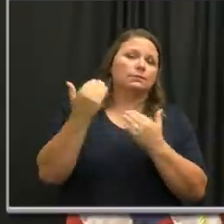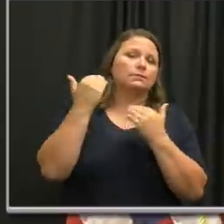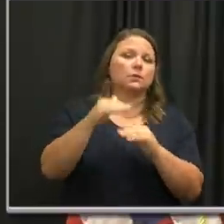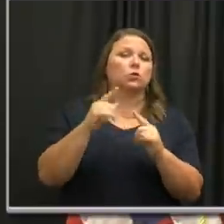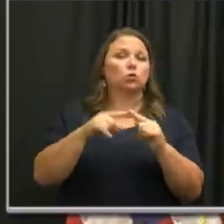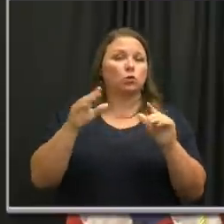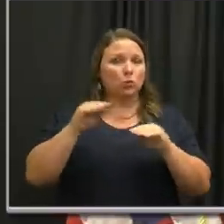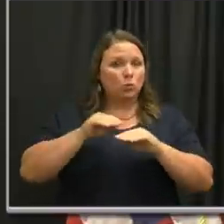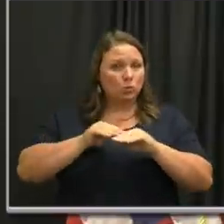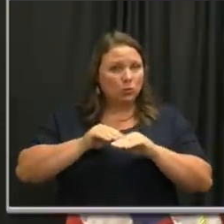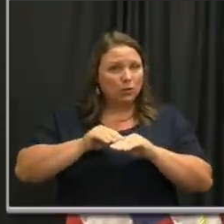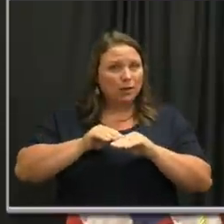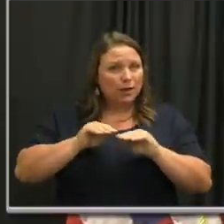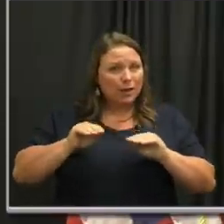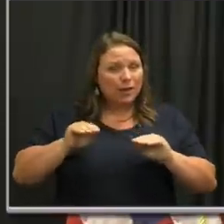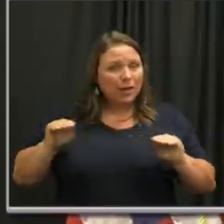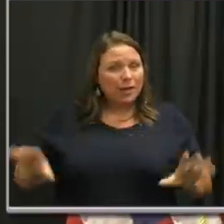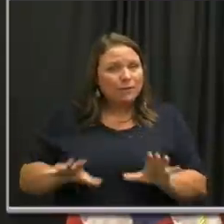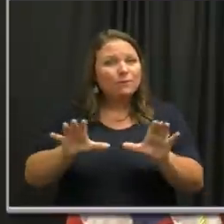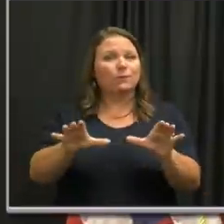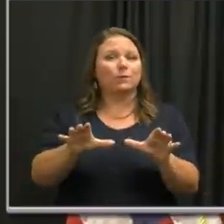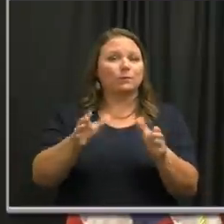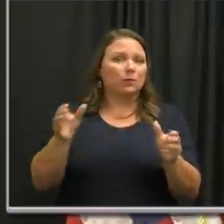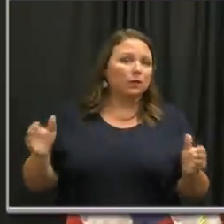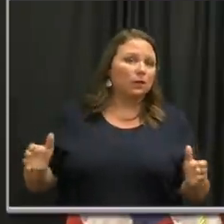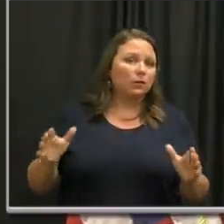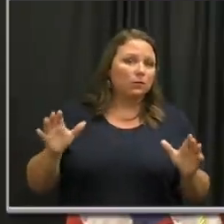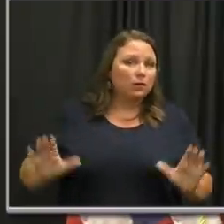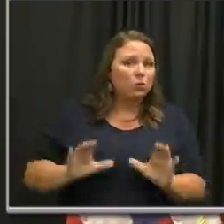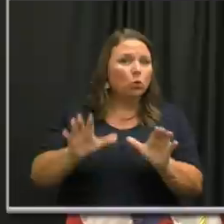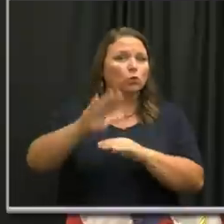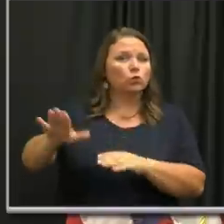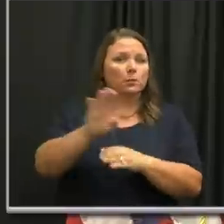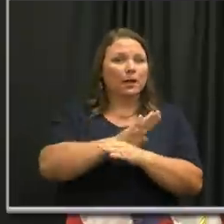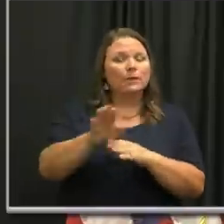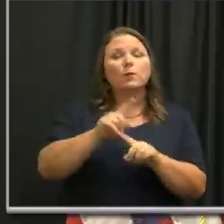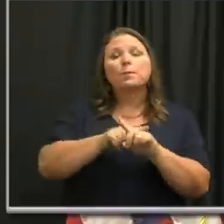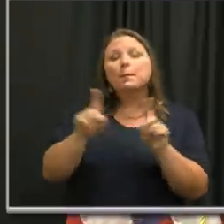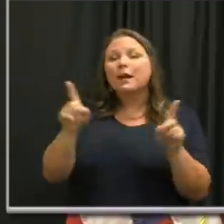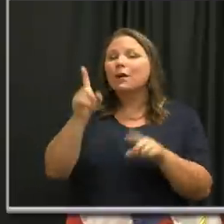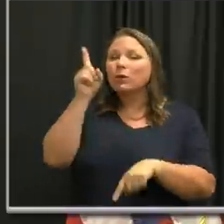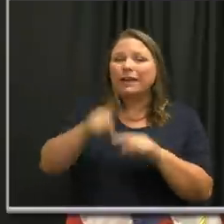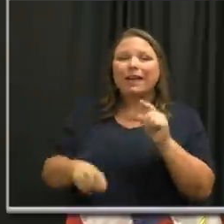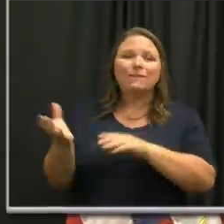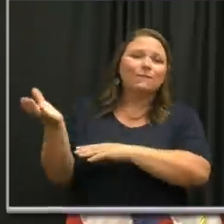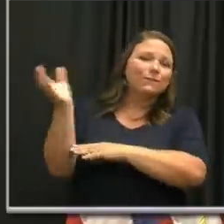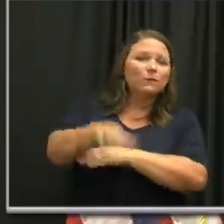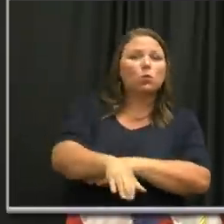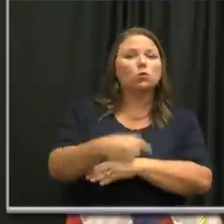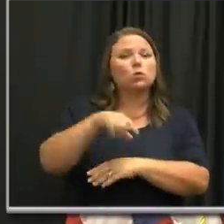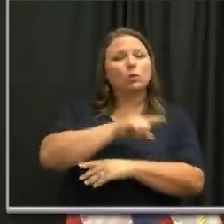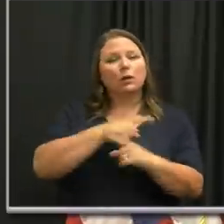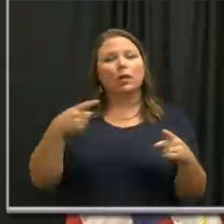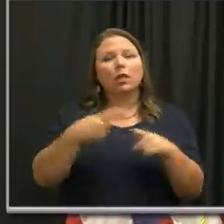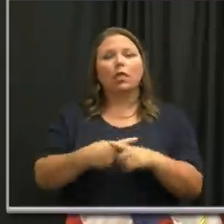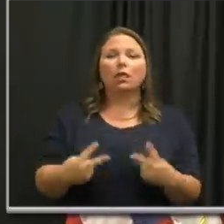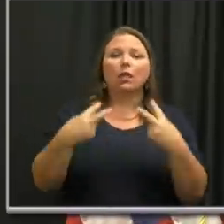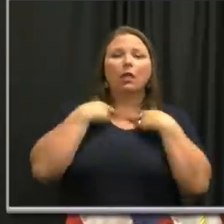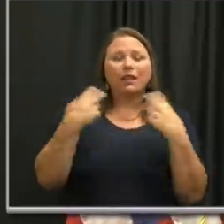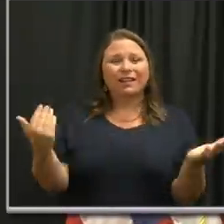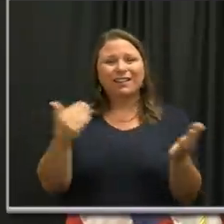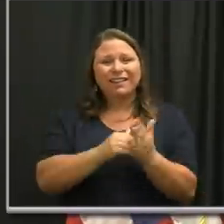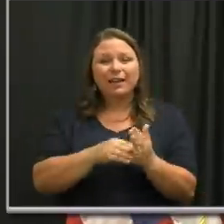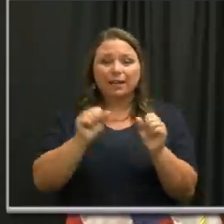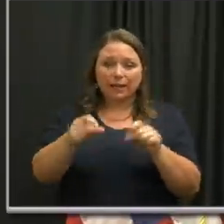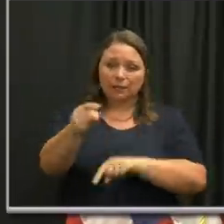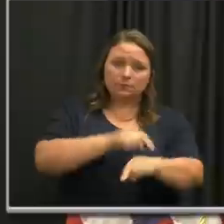However, we cannot make you do your part. And we are at a crossroad against as we fight this virus. We can